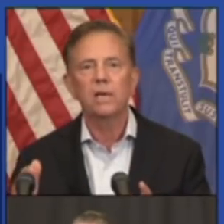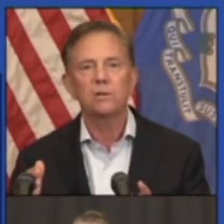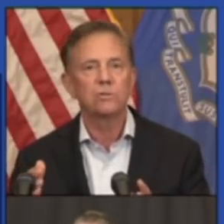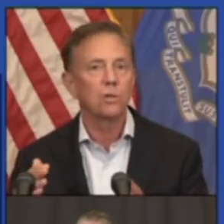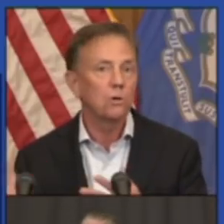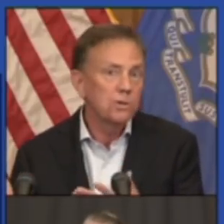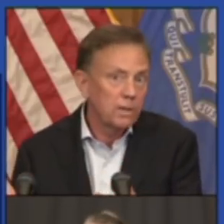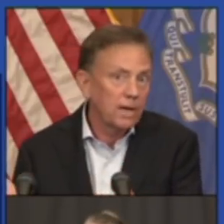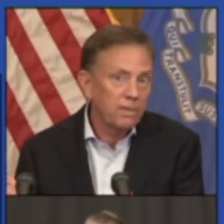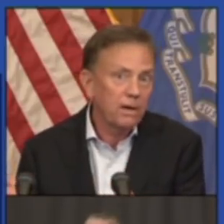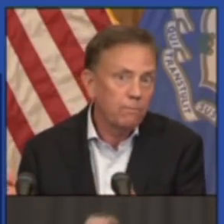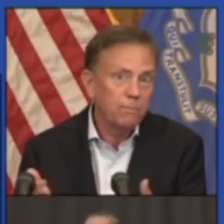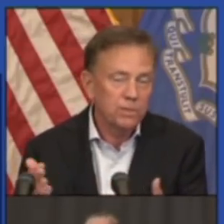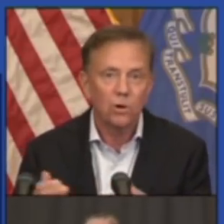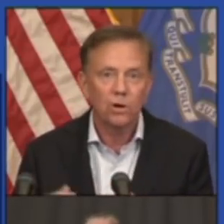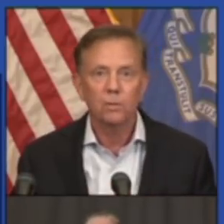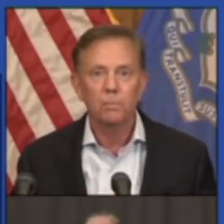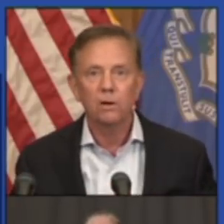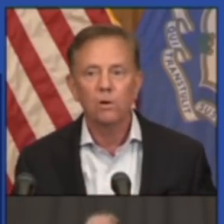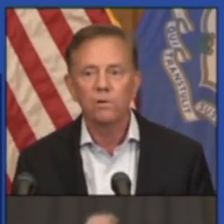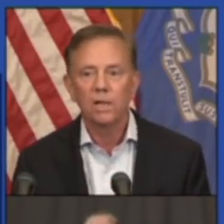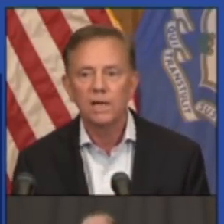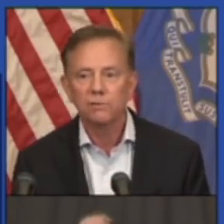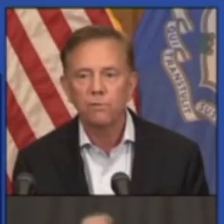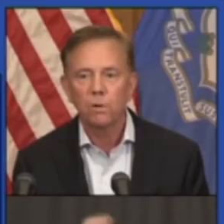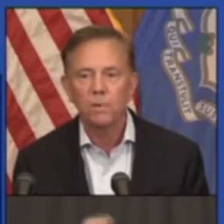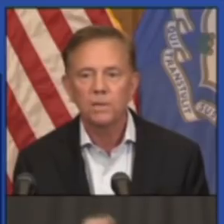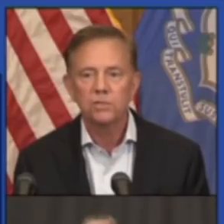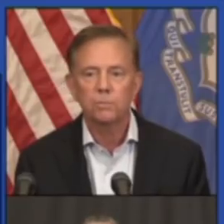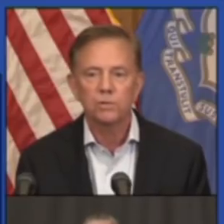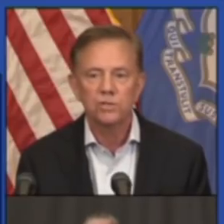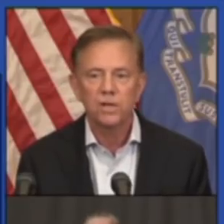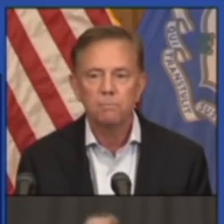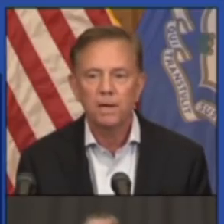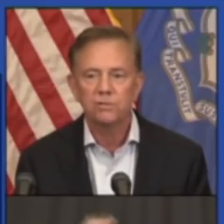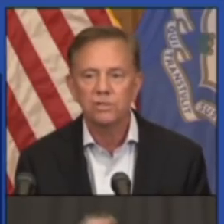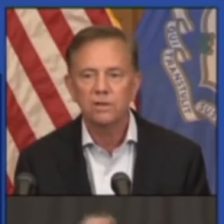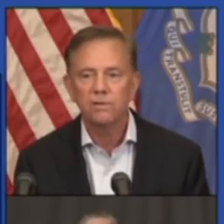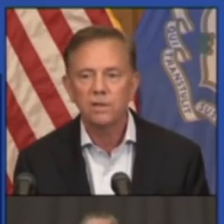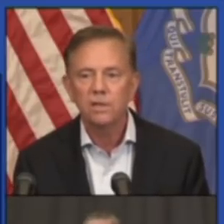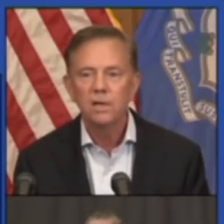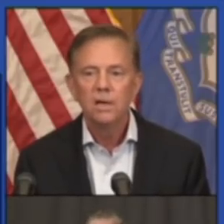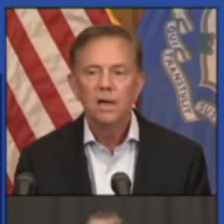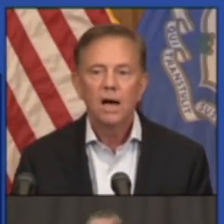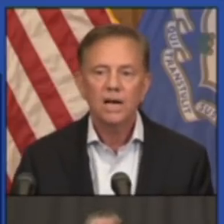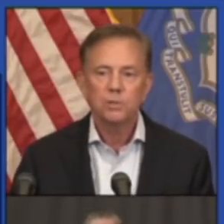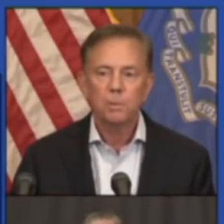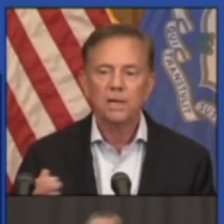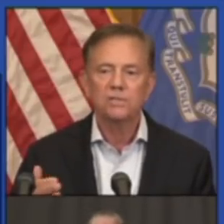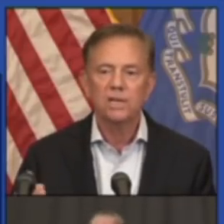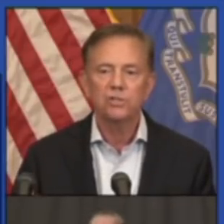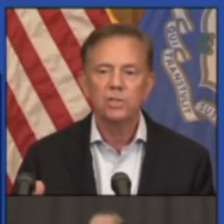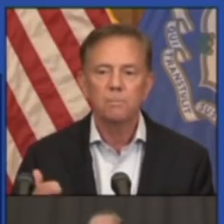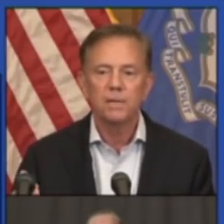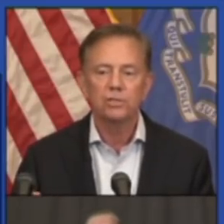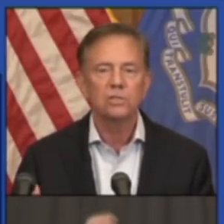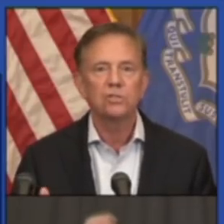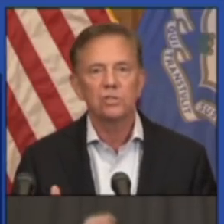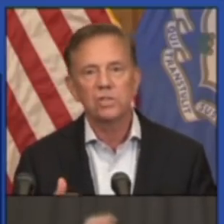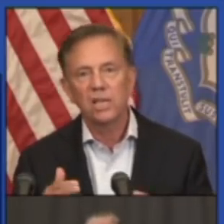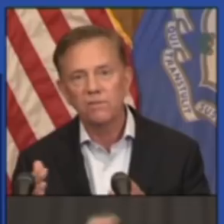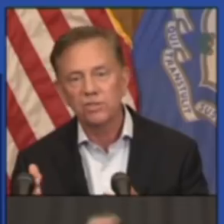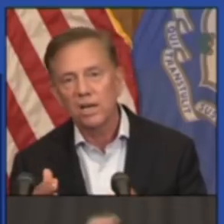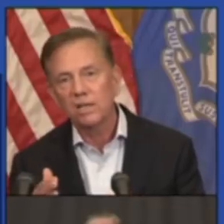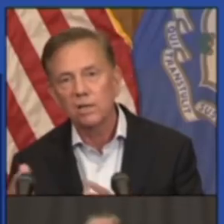indicators are those that I think we've been talking about over the last four months, the percent positivity, hospitalization, admissions,